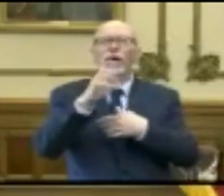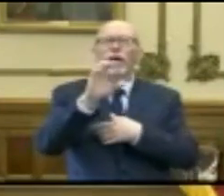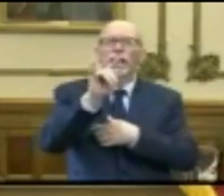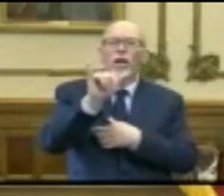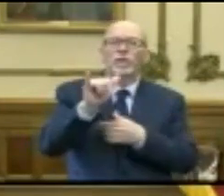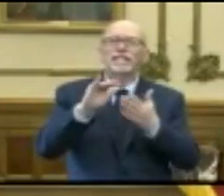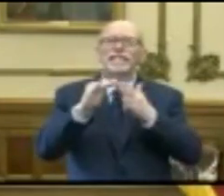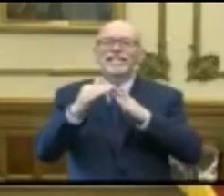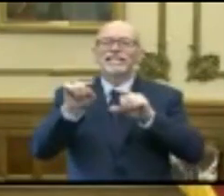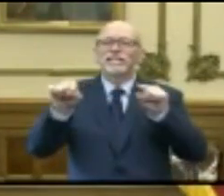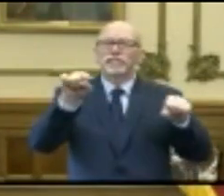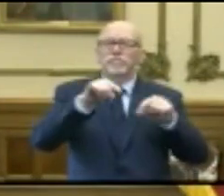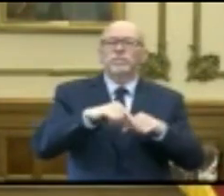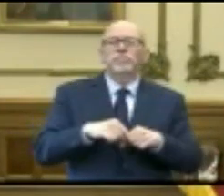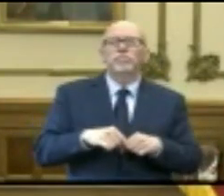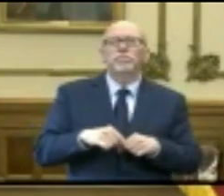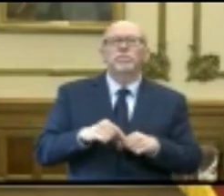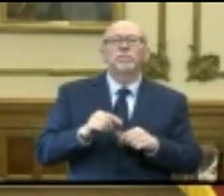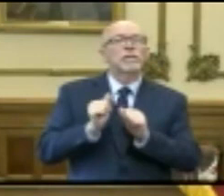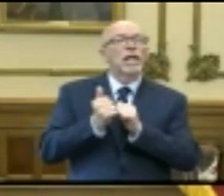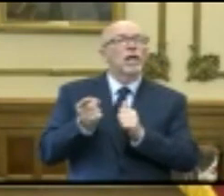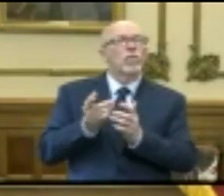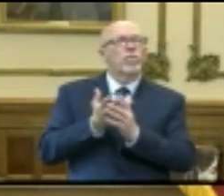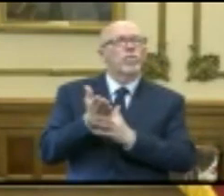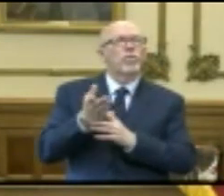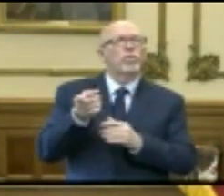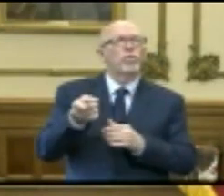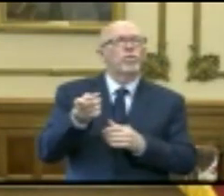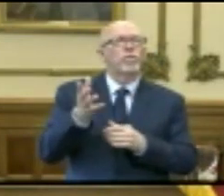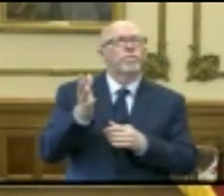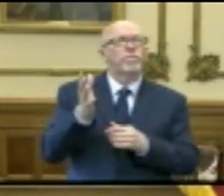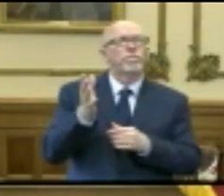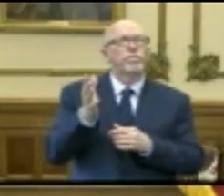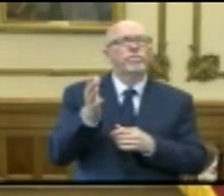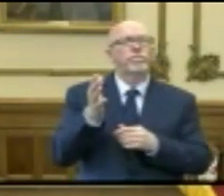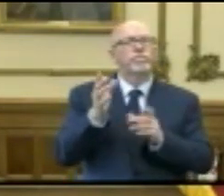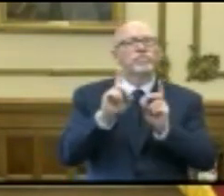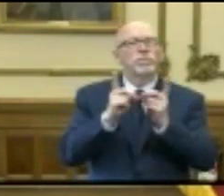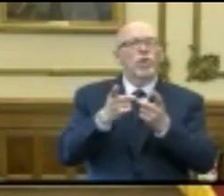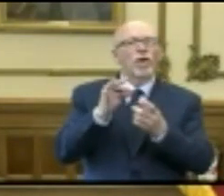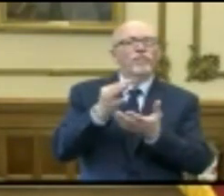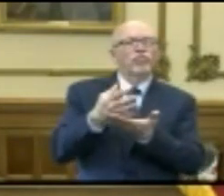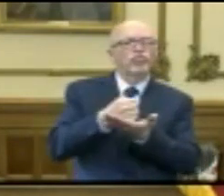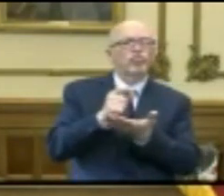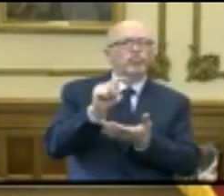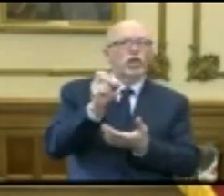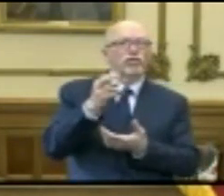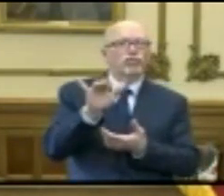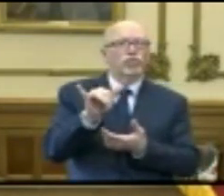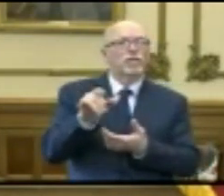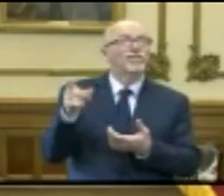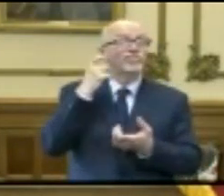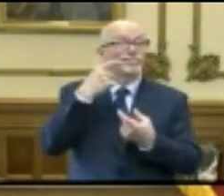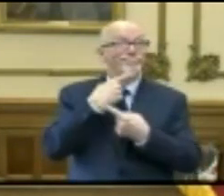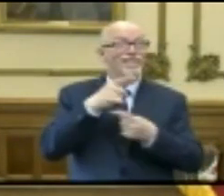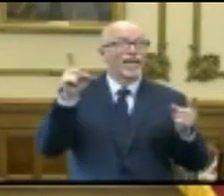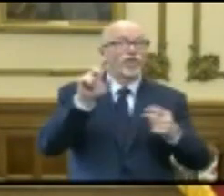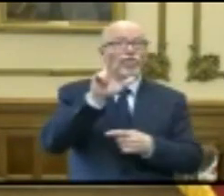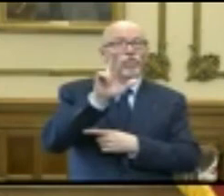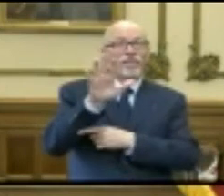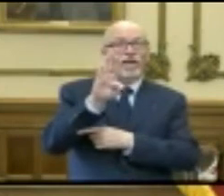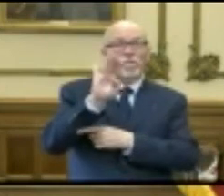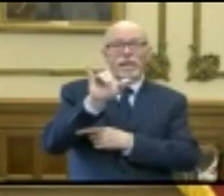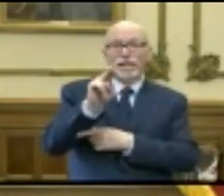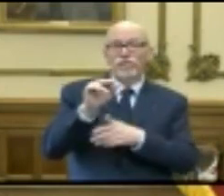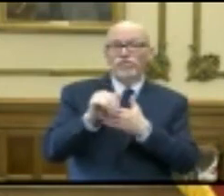cities, has been through the Department of Treasury. They just announced a $35 billion